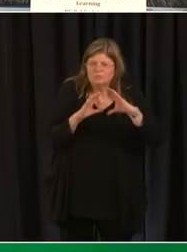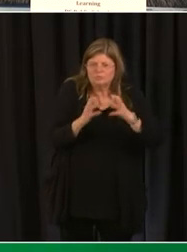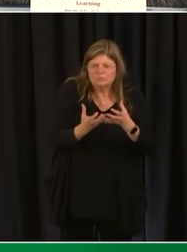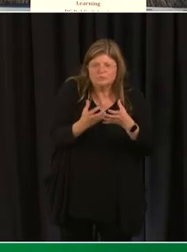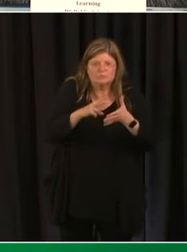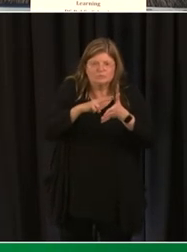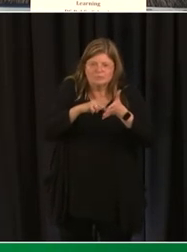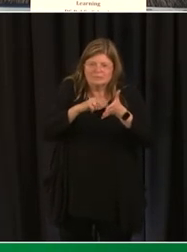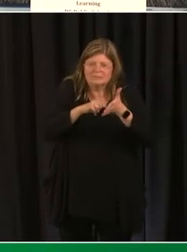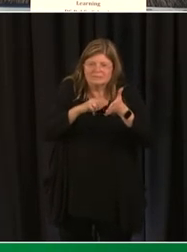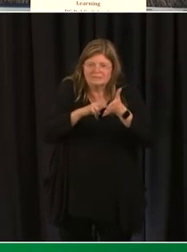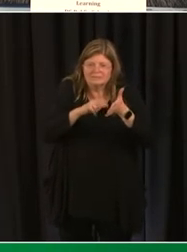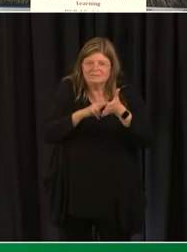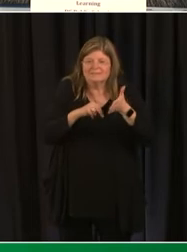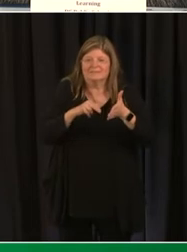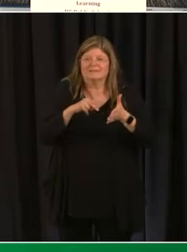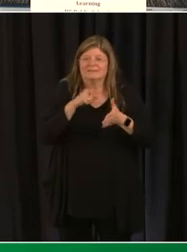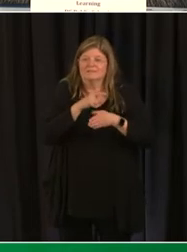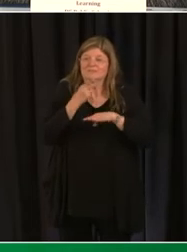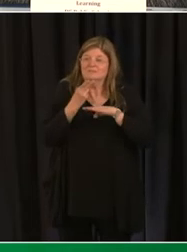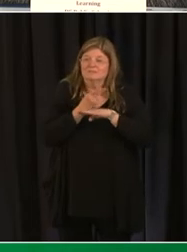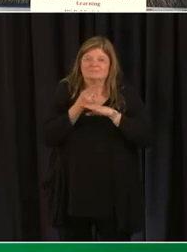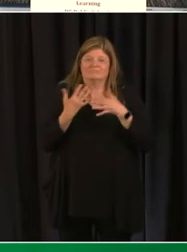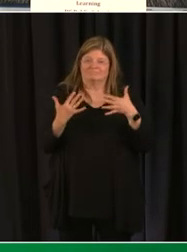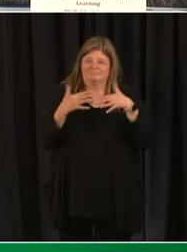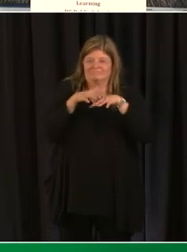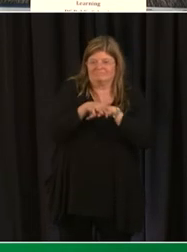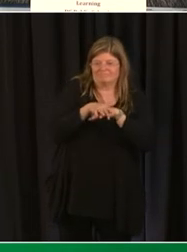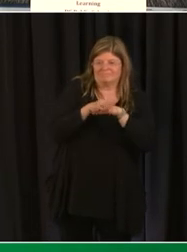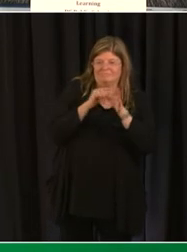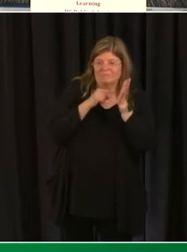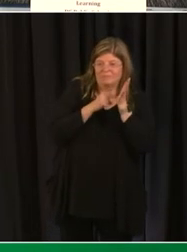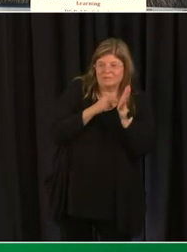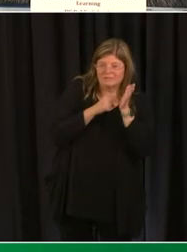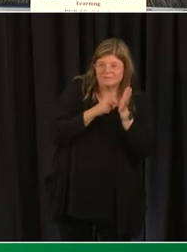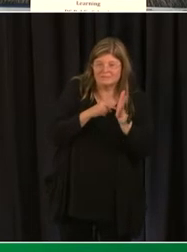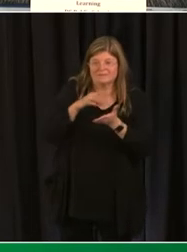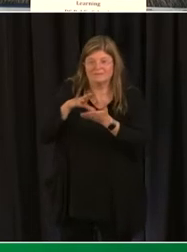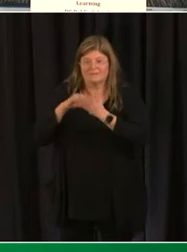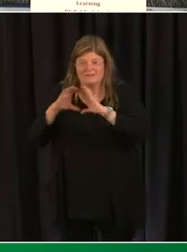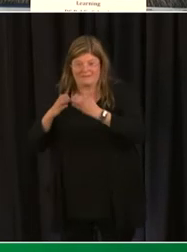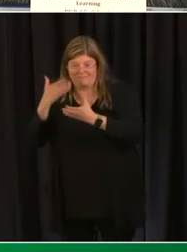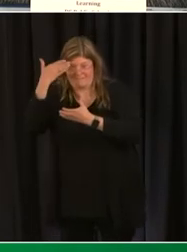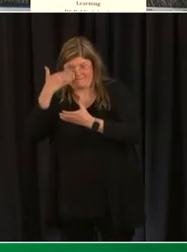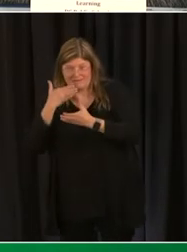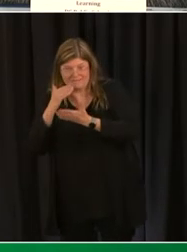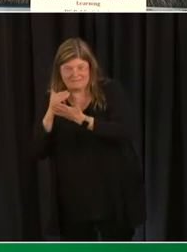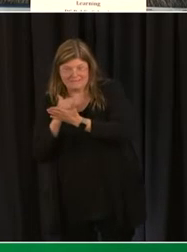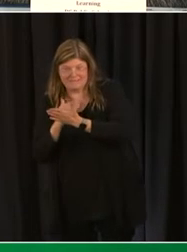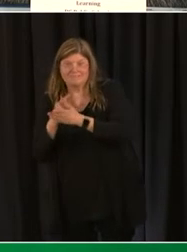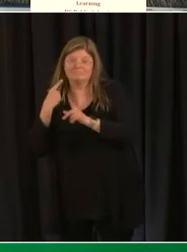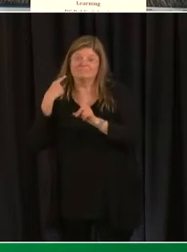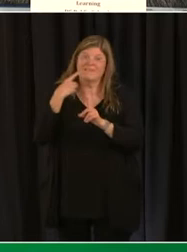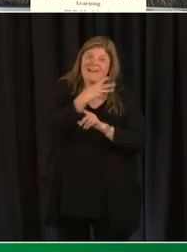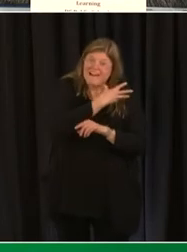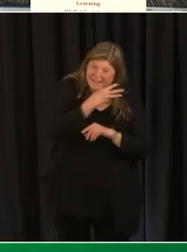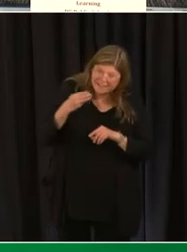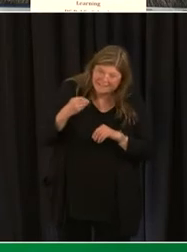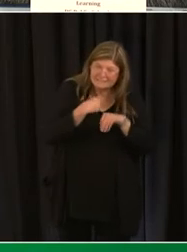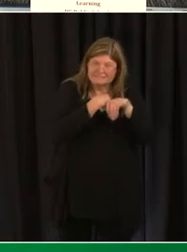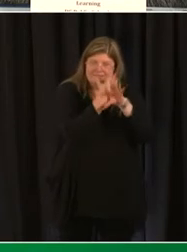combined model of instruction so she had a group of students in front of her for a small group lesson and she also